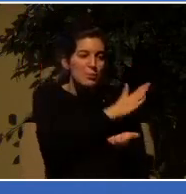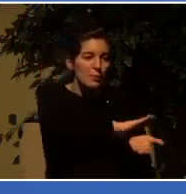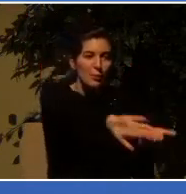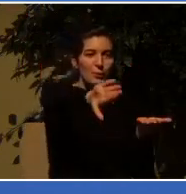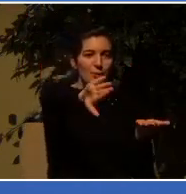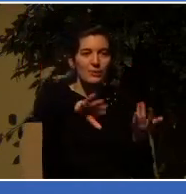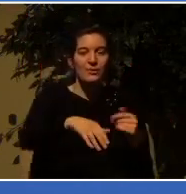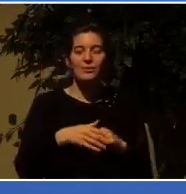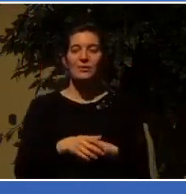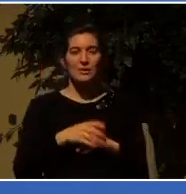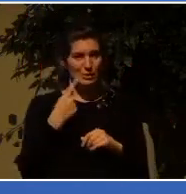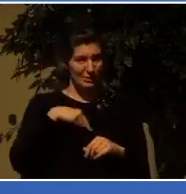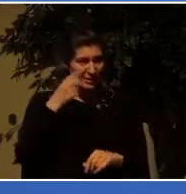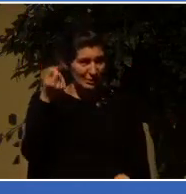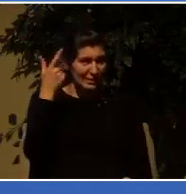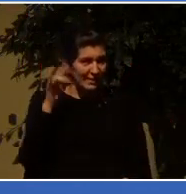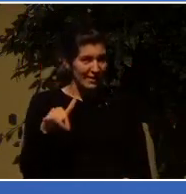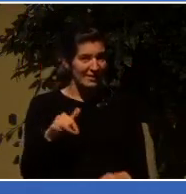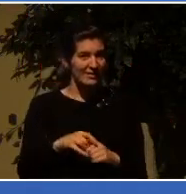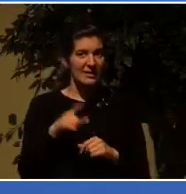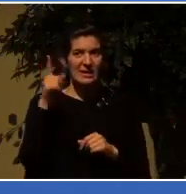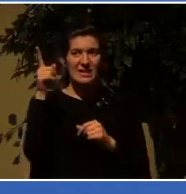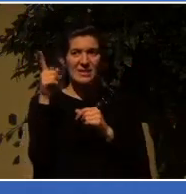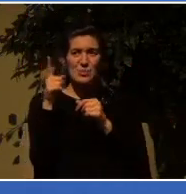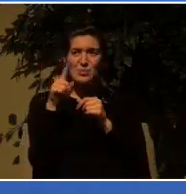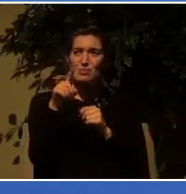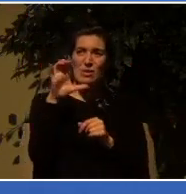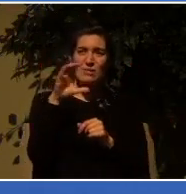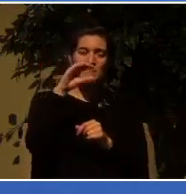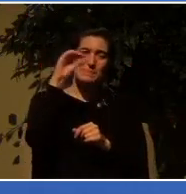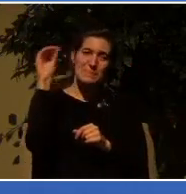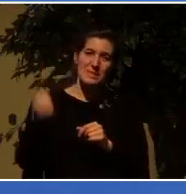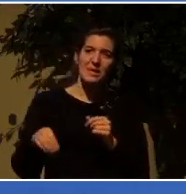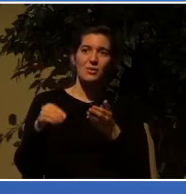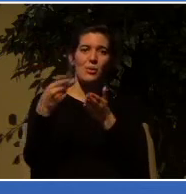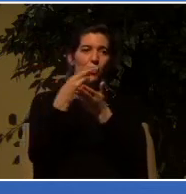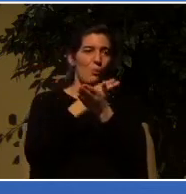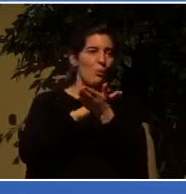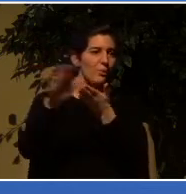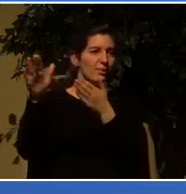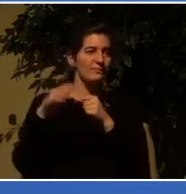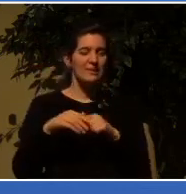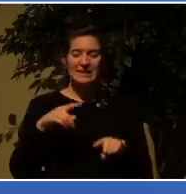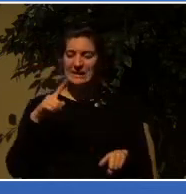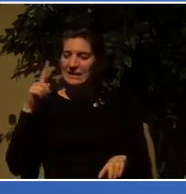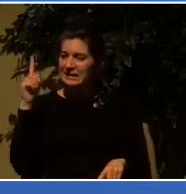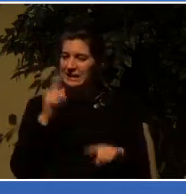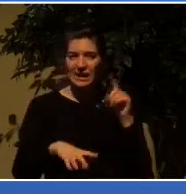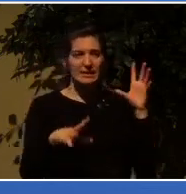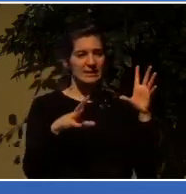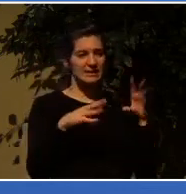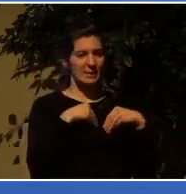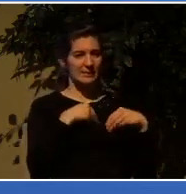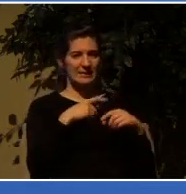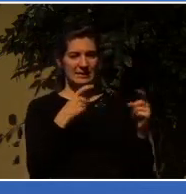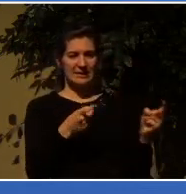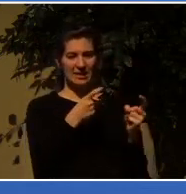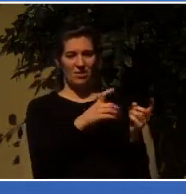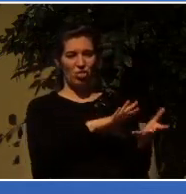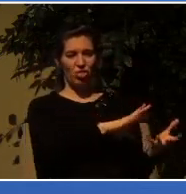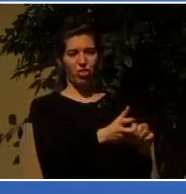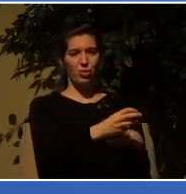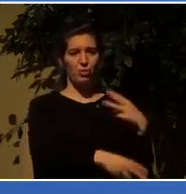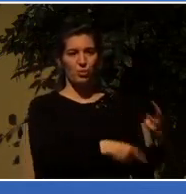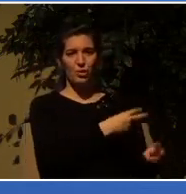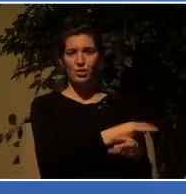infinitely holy, cannot tolerate the degree of sin that corrupts this world, and so because he is